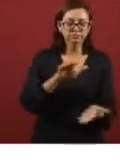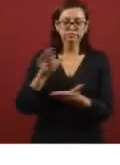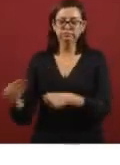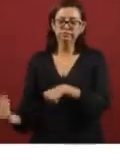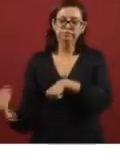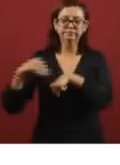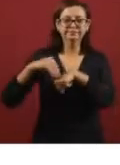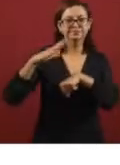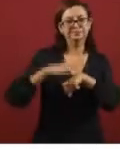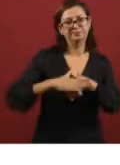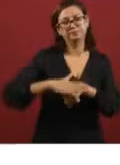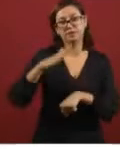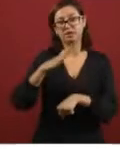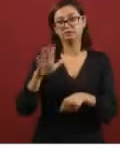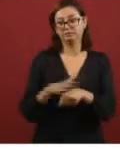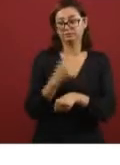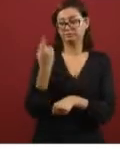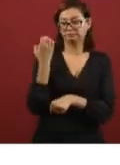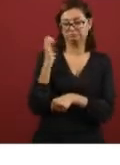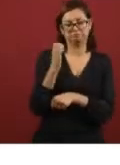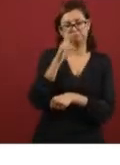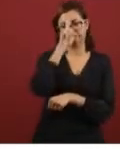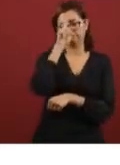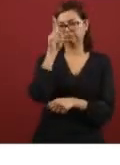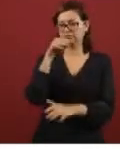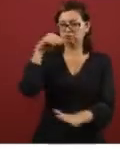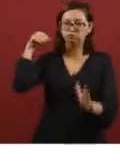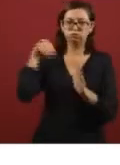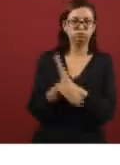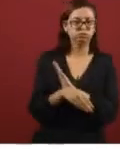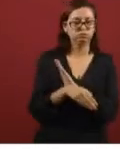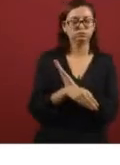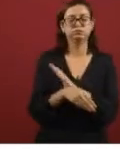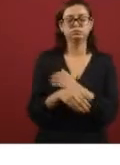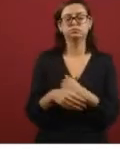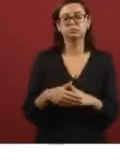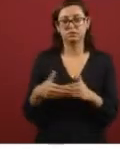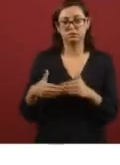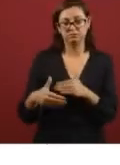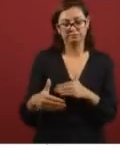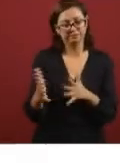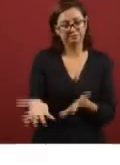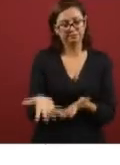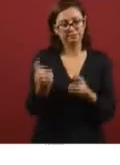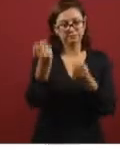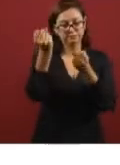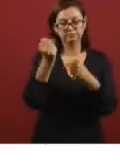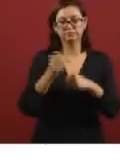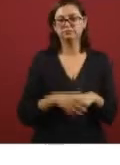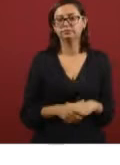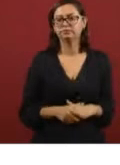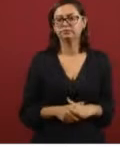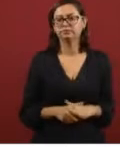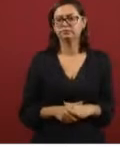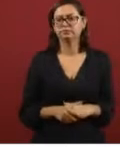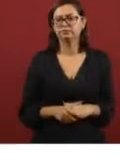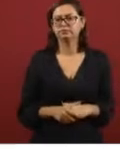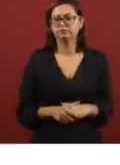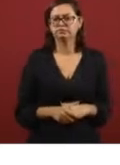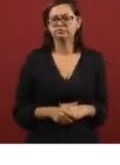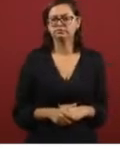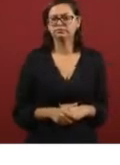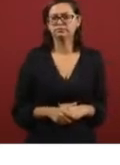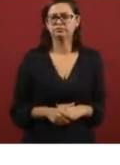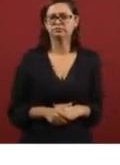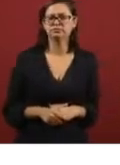,000 for the uh increase from the 85 to 90,000 brute loss we had